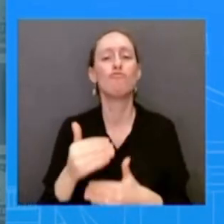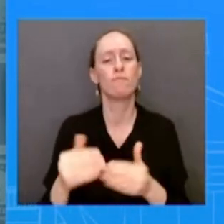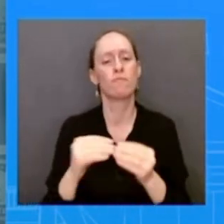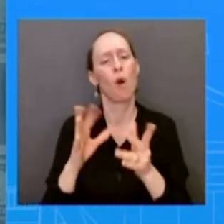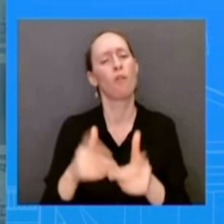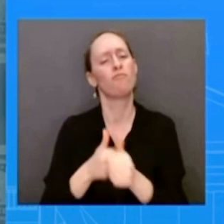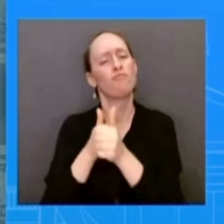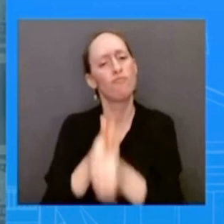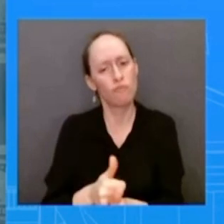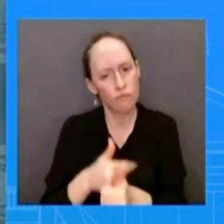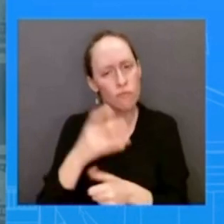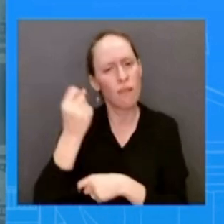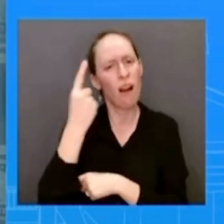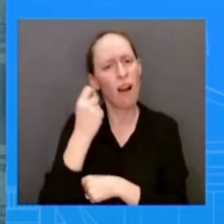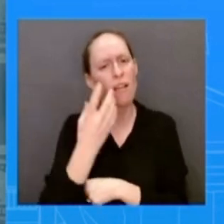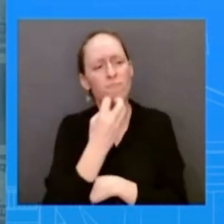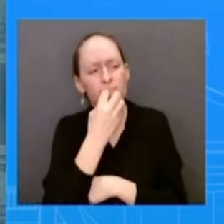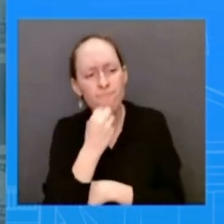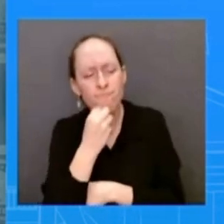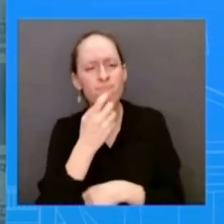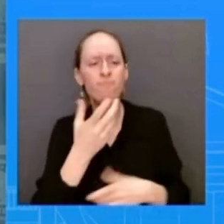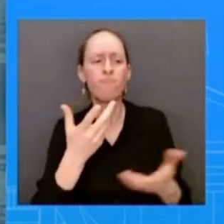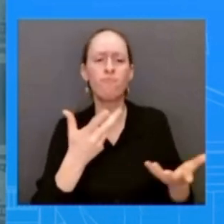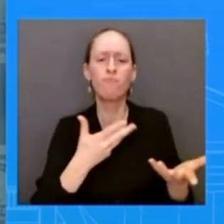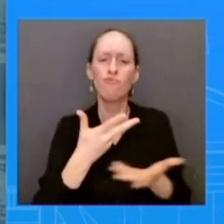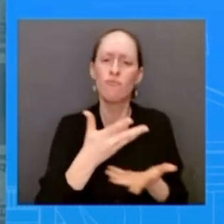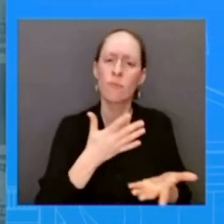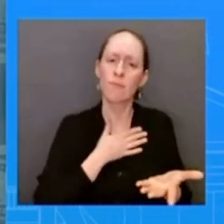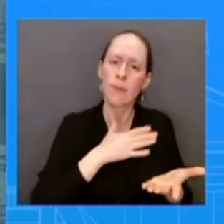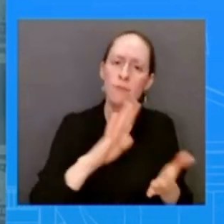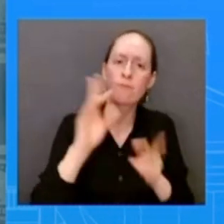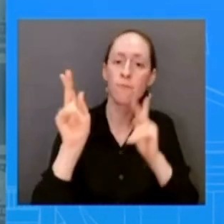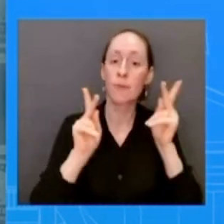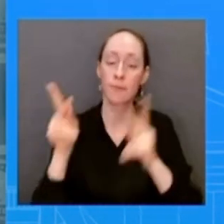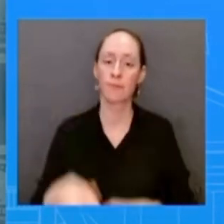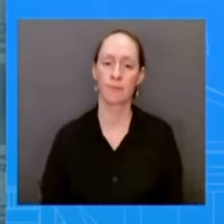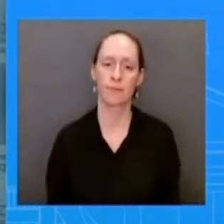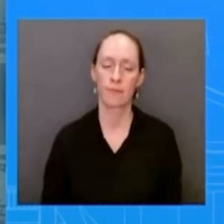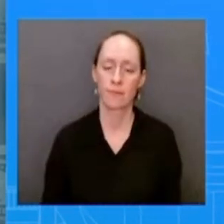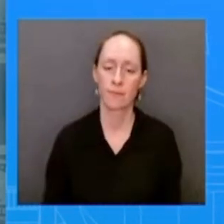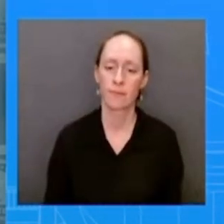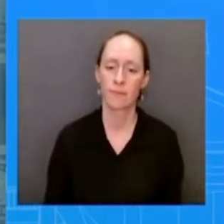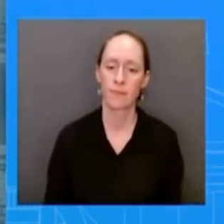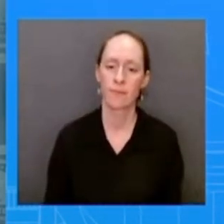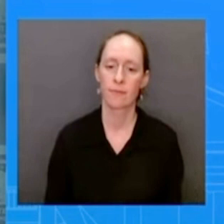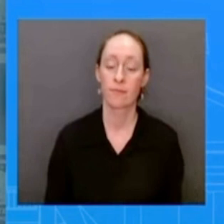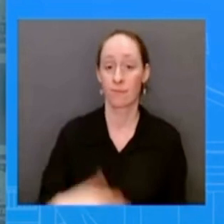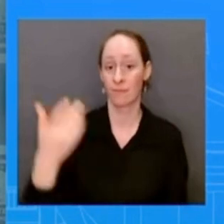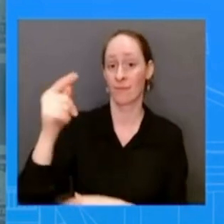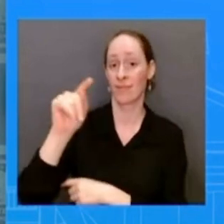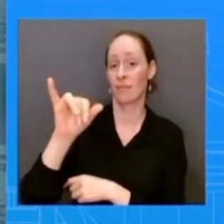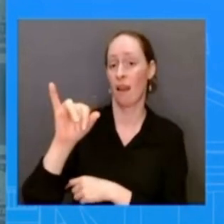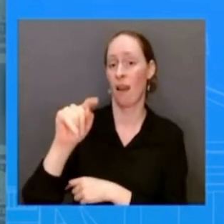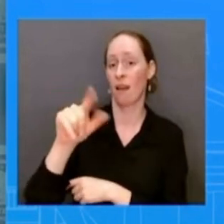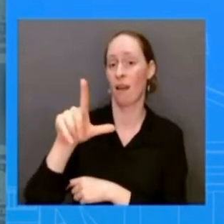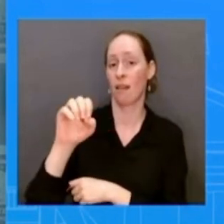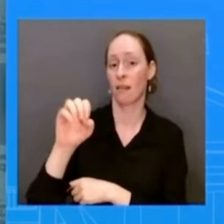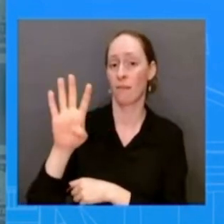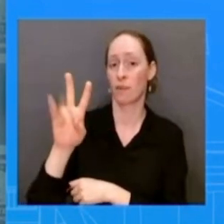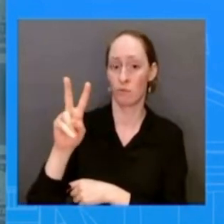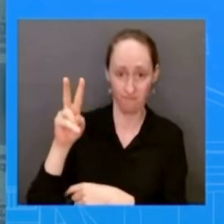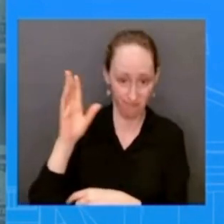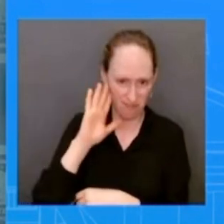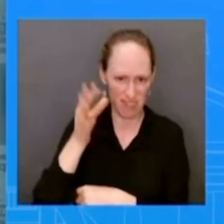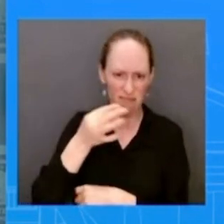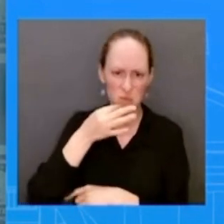look towards uh the title 42 eventually lifting as you know it's going to be as soon as may 11th and that's going to be the president's focus okay i